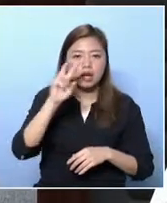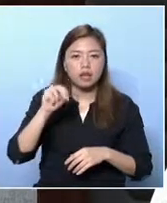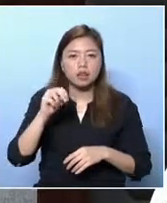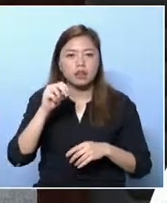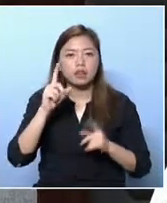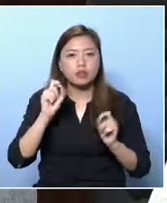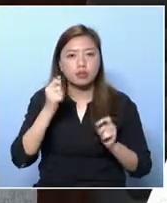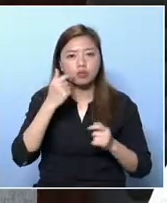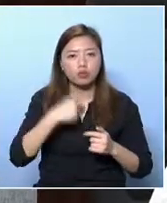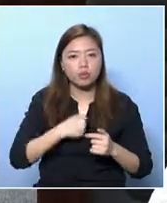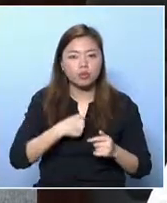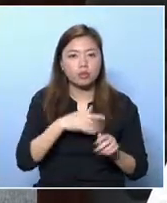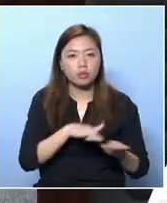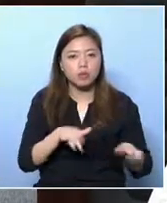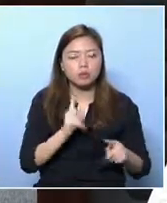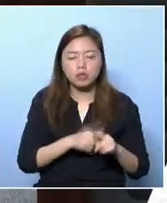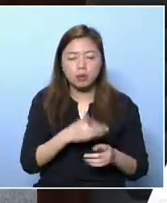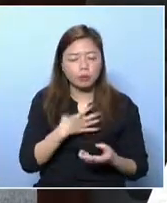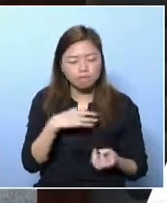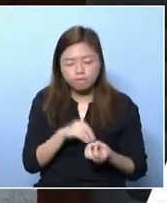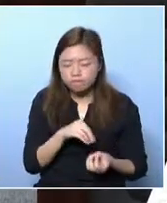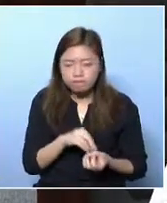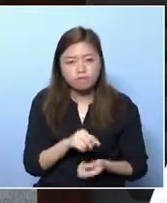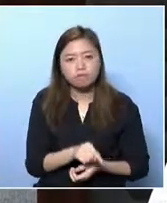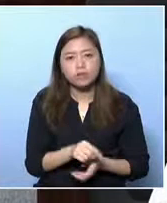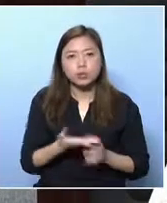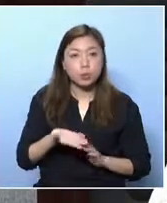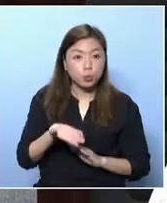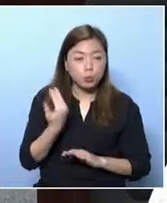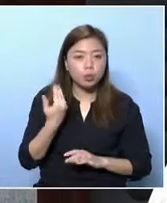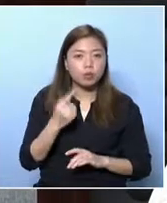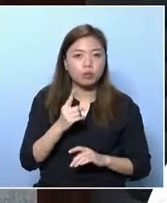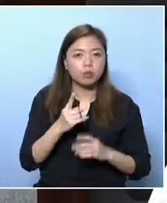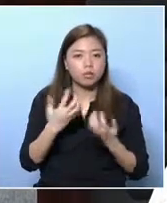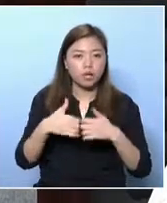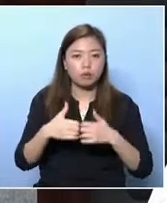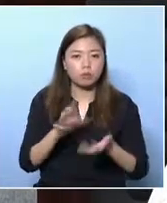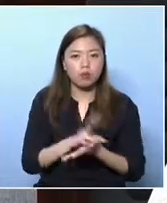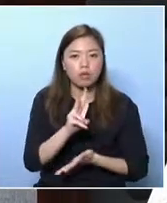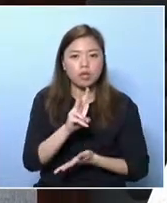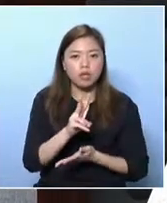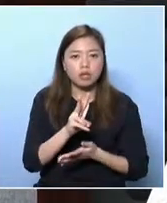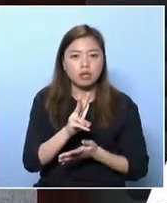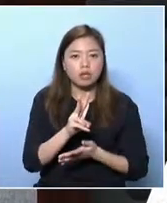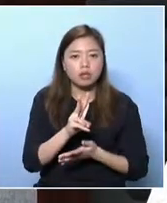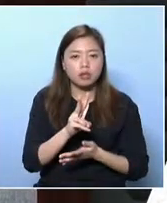I want to talk about the situation of families with SCN children.